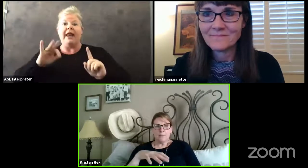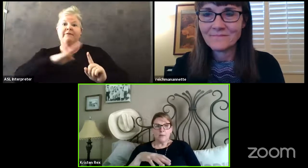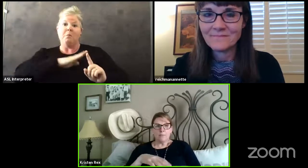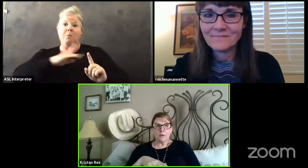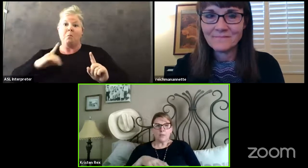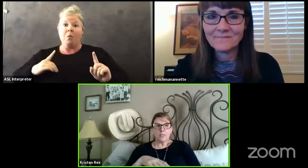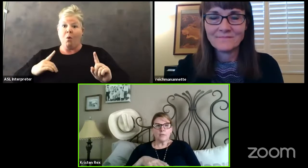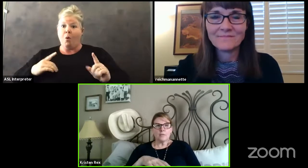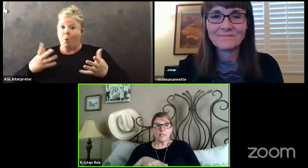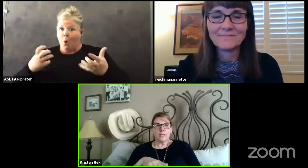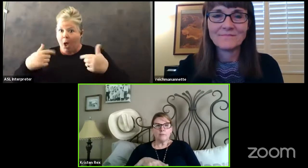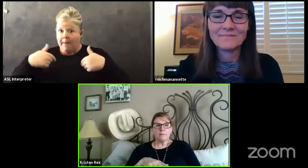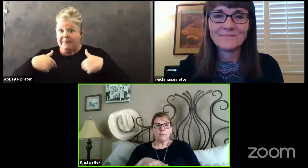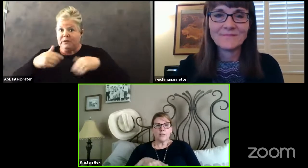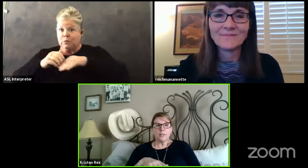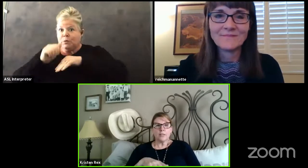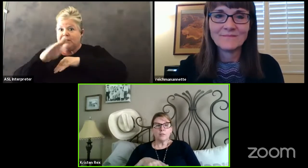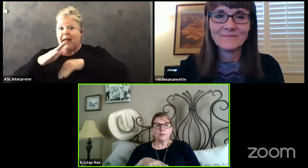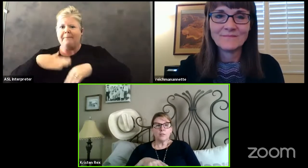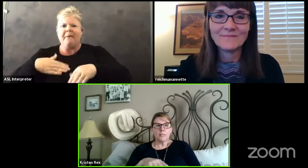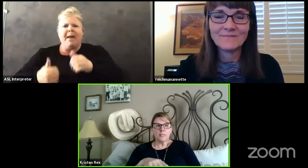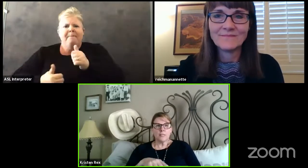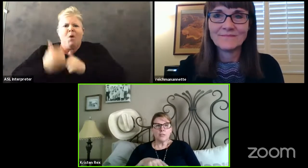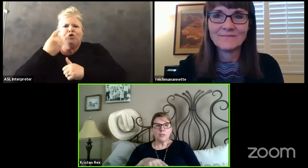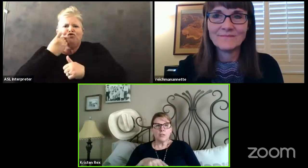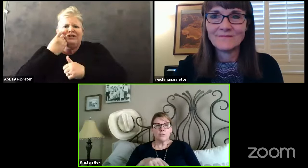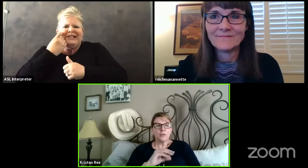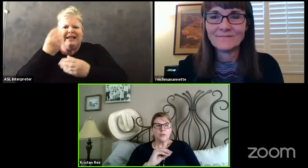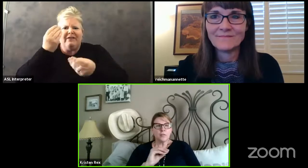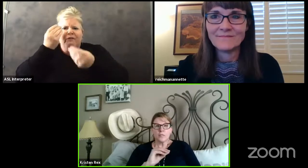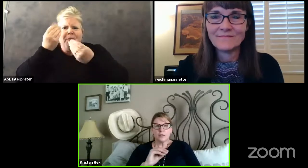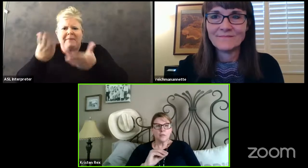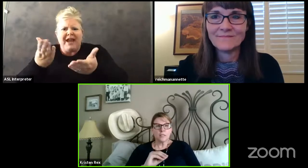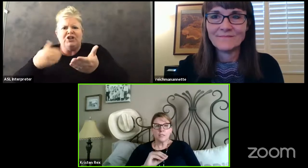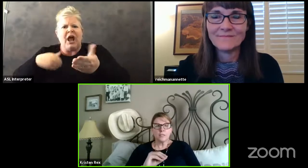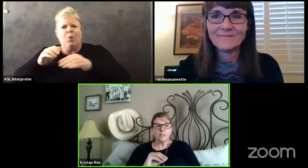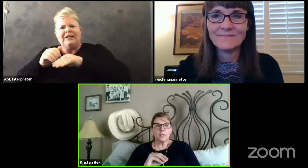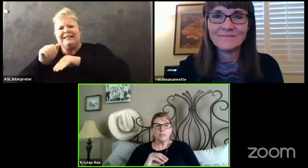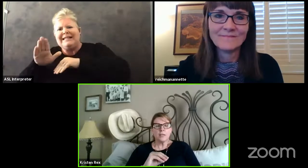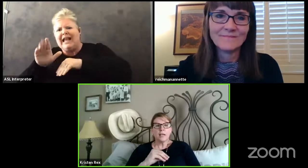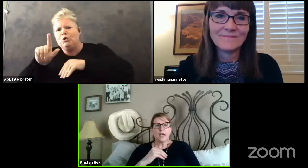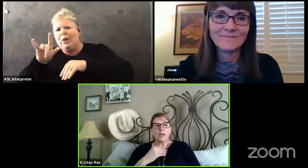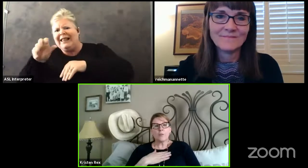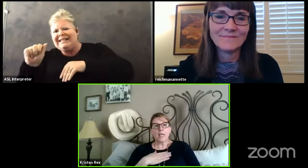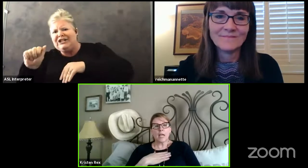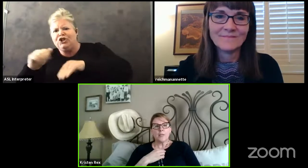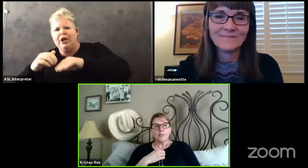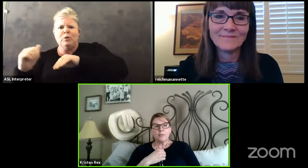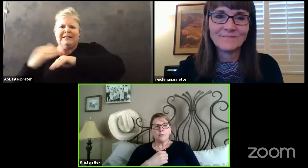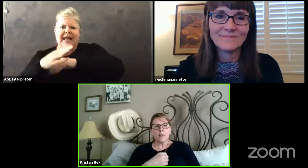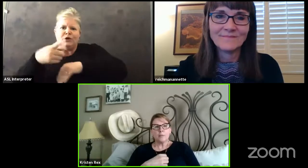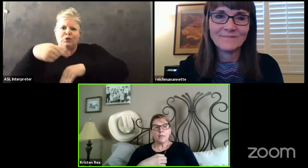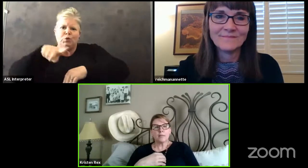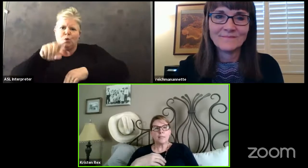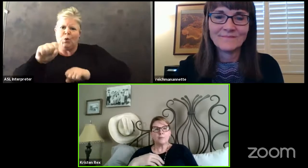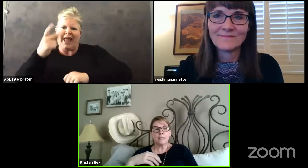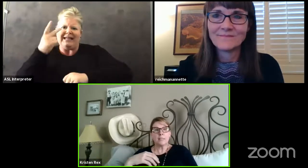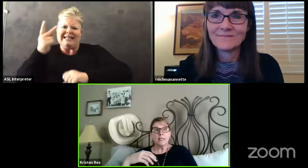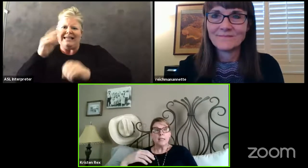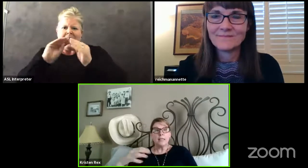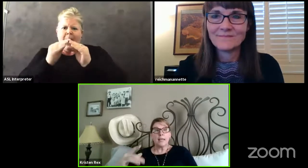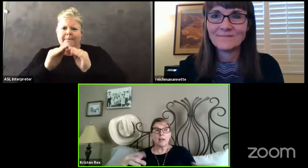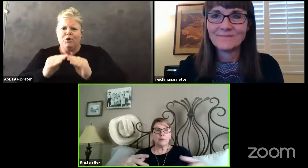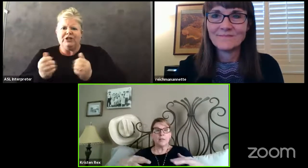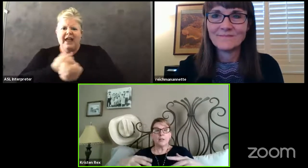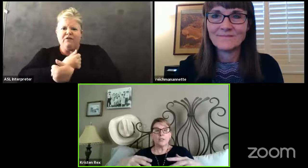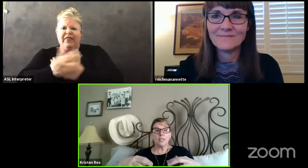my most updated information through Leticia to you so you can see all the statistics. I would be happy to do that because I was